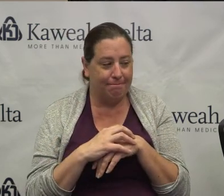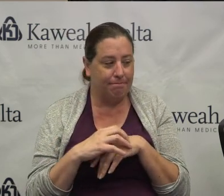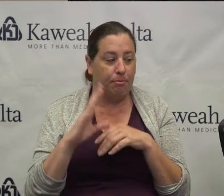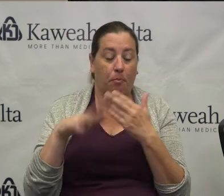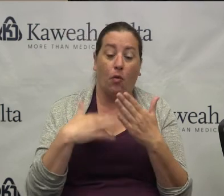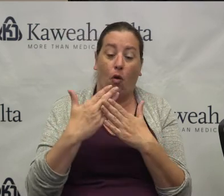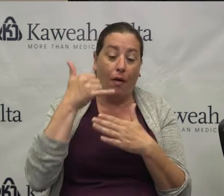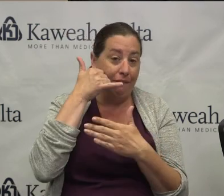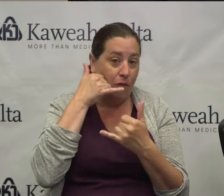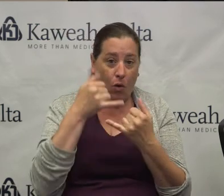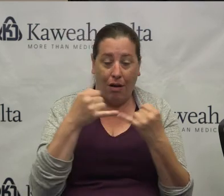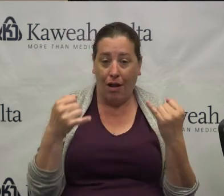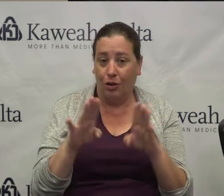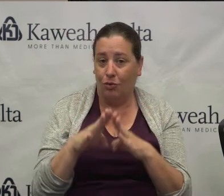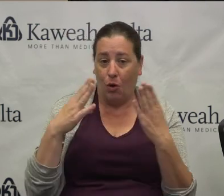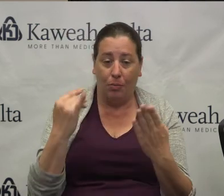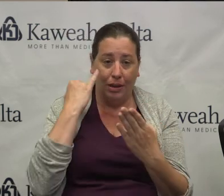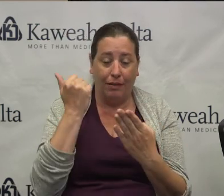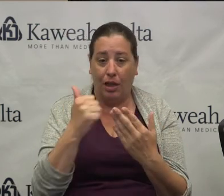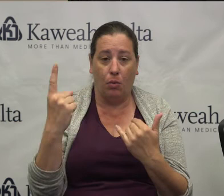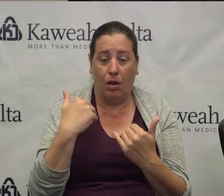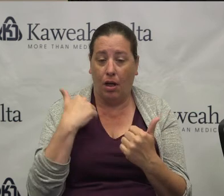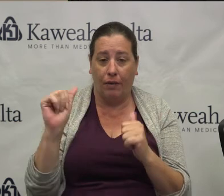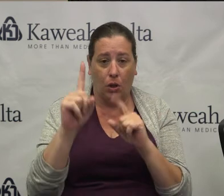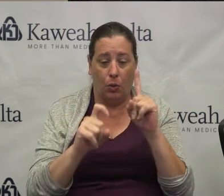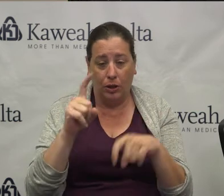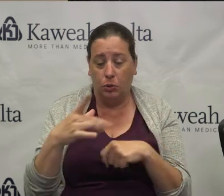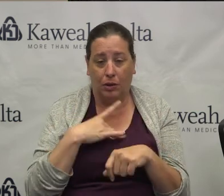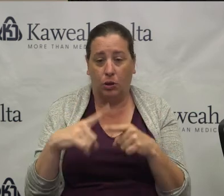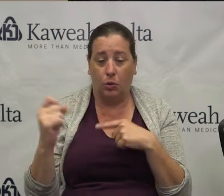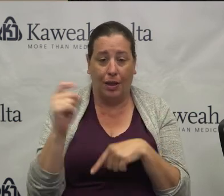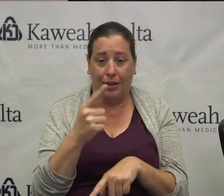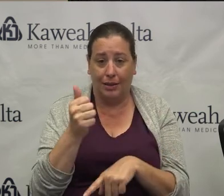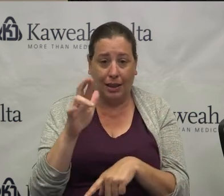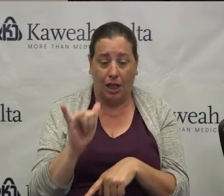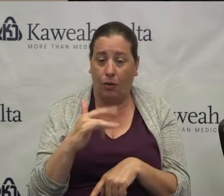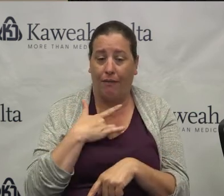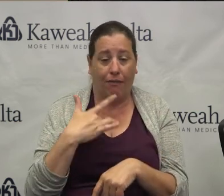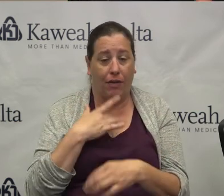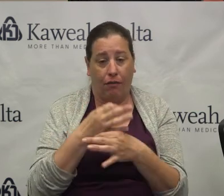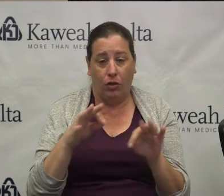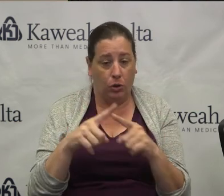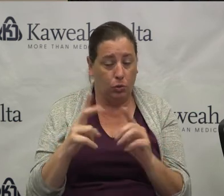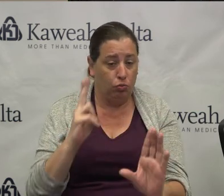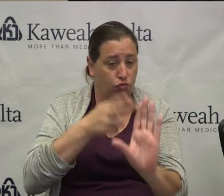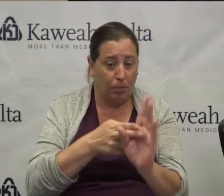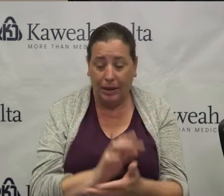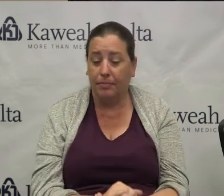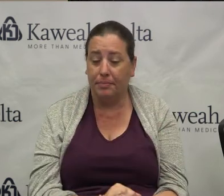the phone lines are open. If anybody has any questions that you would like to ask Gary, feel free to jump in.